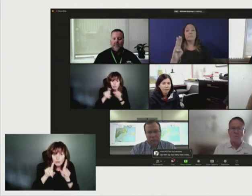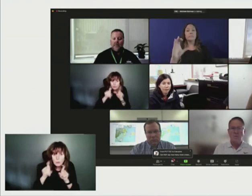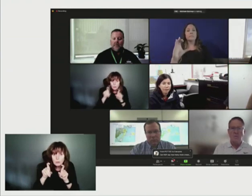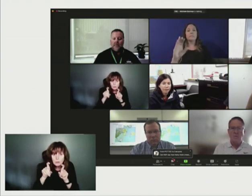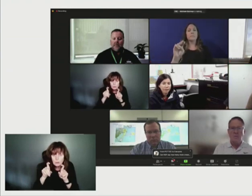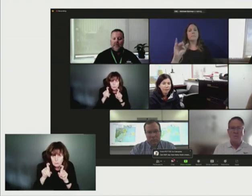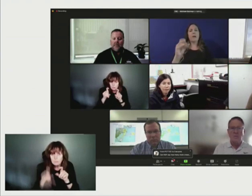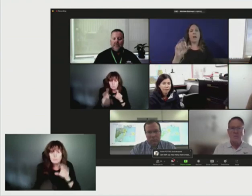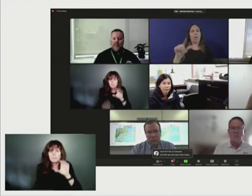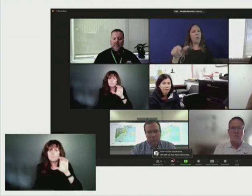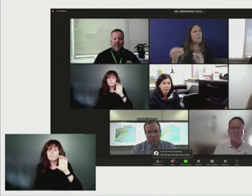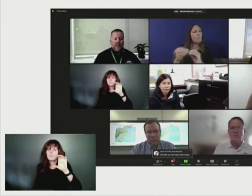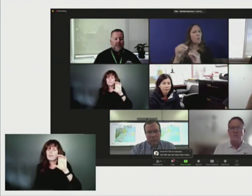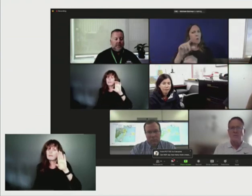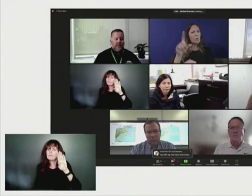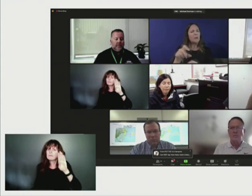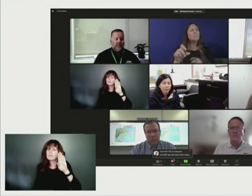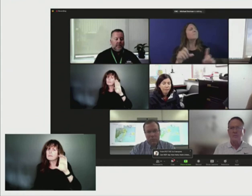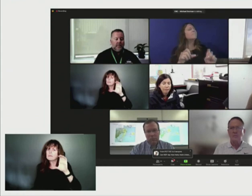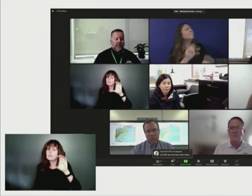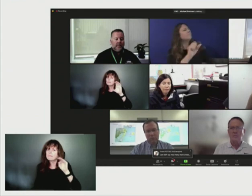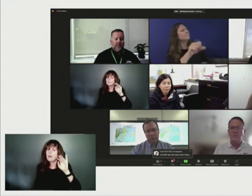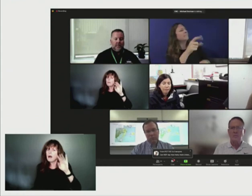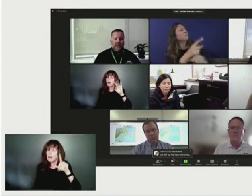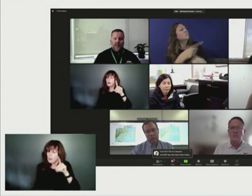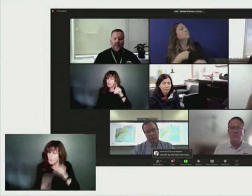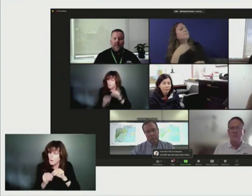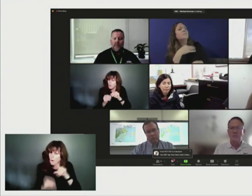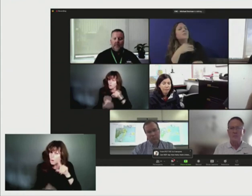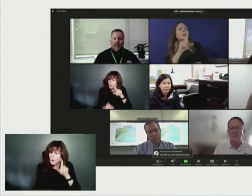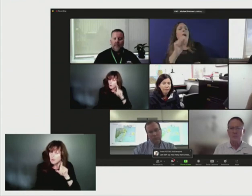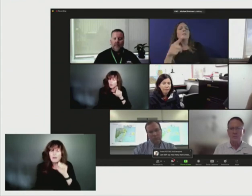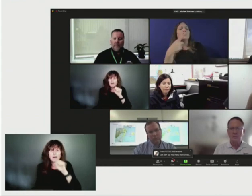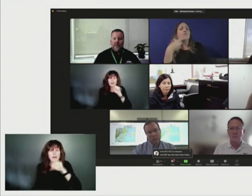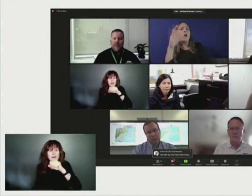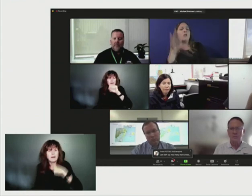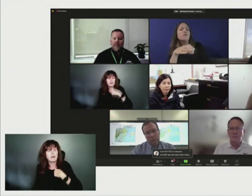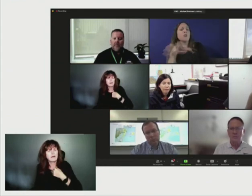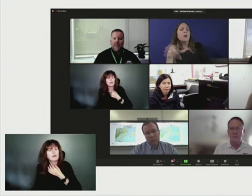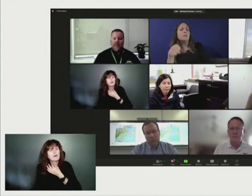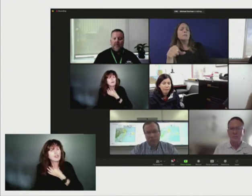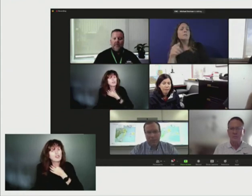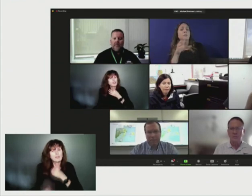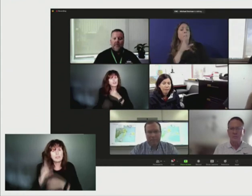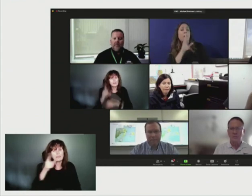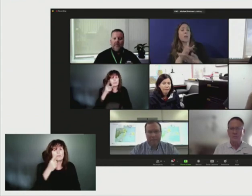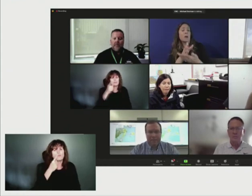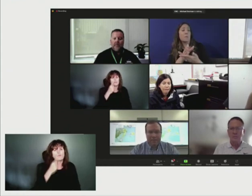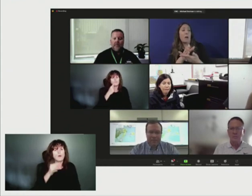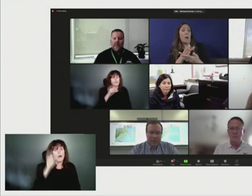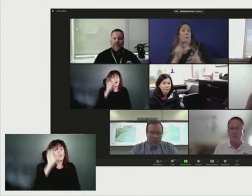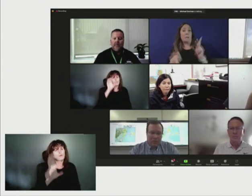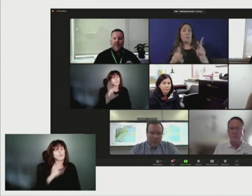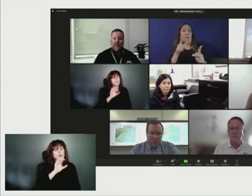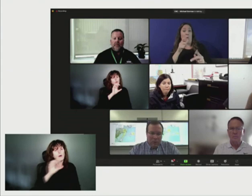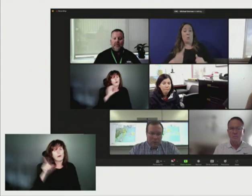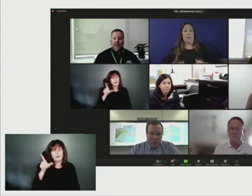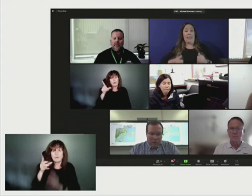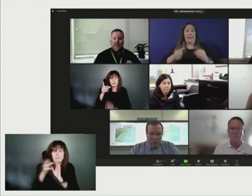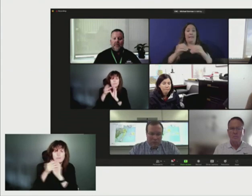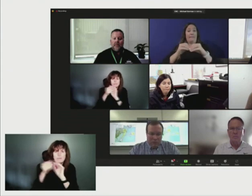like to hear from the Red Cross, if I could, sort of speaking in general on this issue of folks who are living in tents or